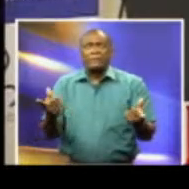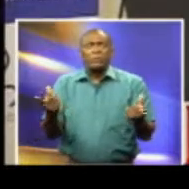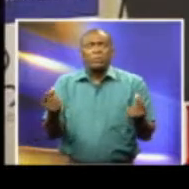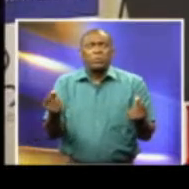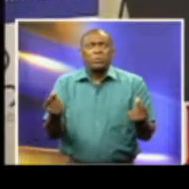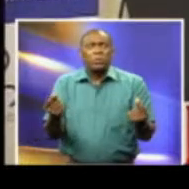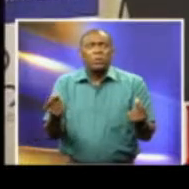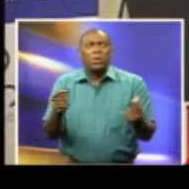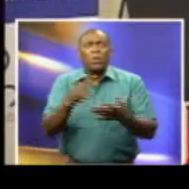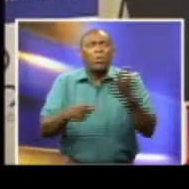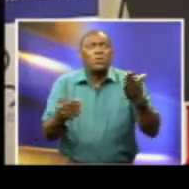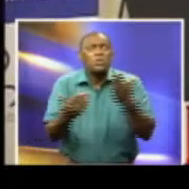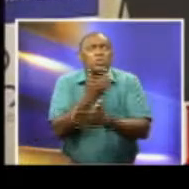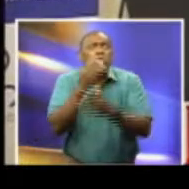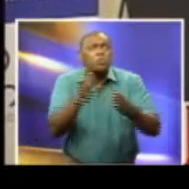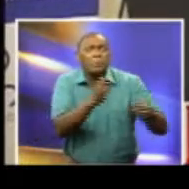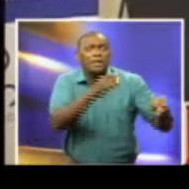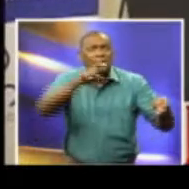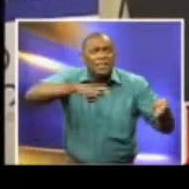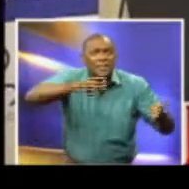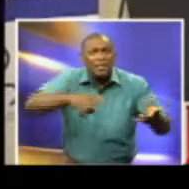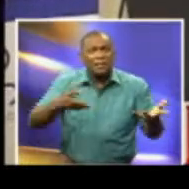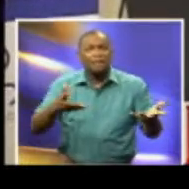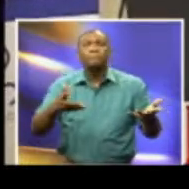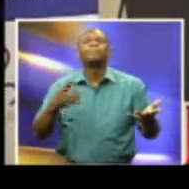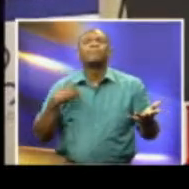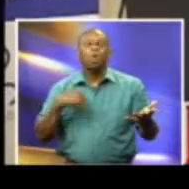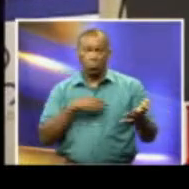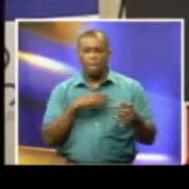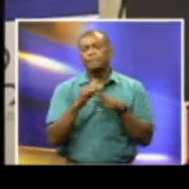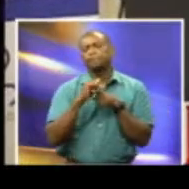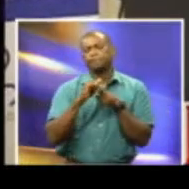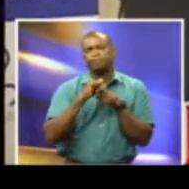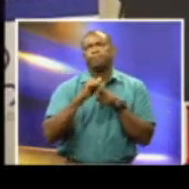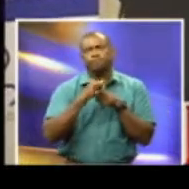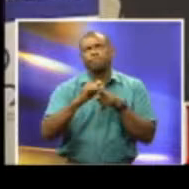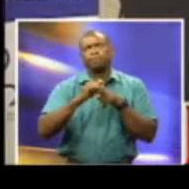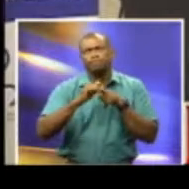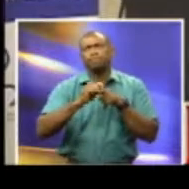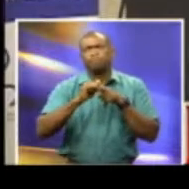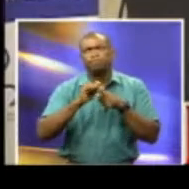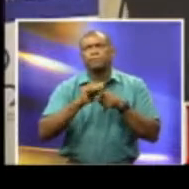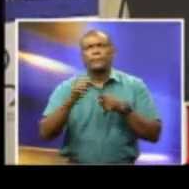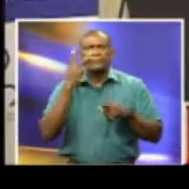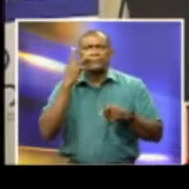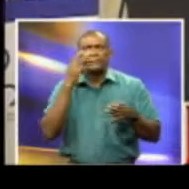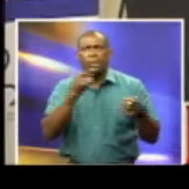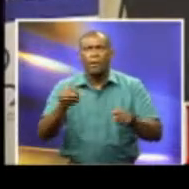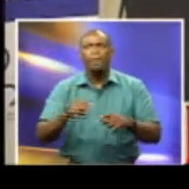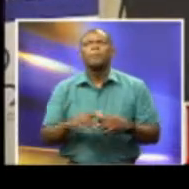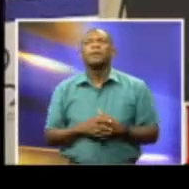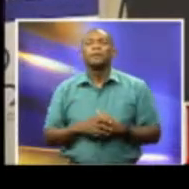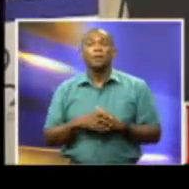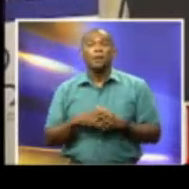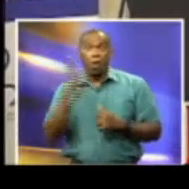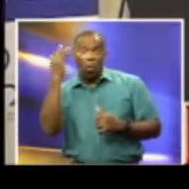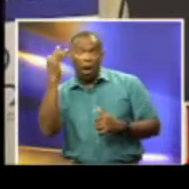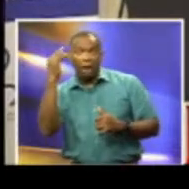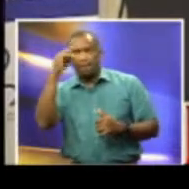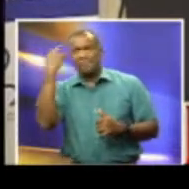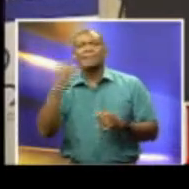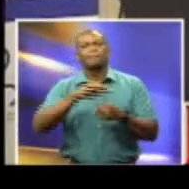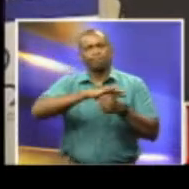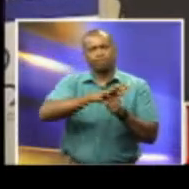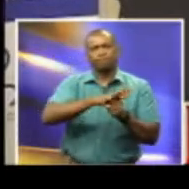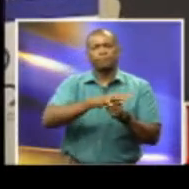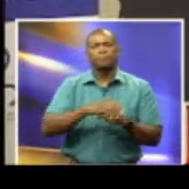new preparations we had to put in place because of the COVID-19 environment that we find ourselves